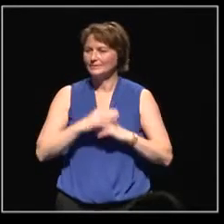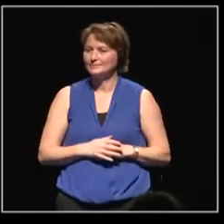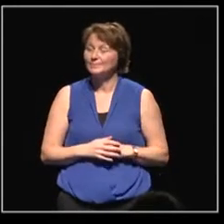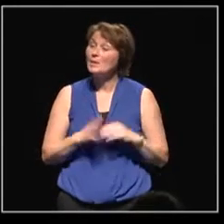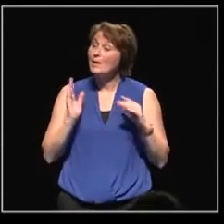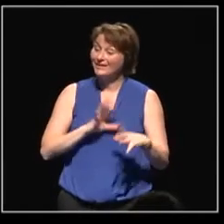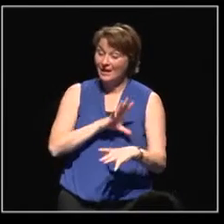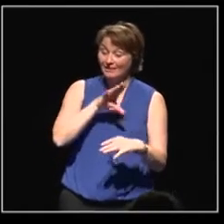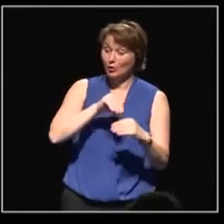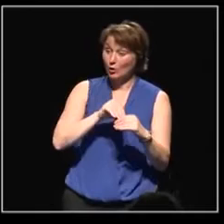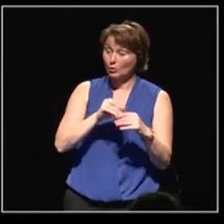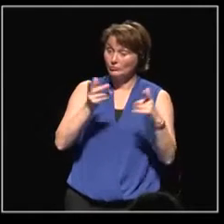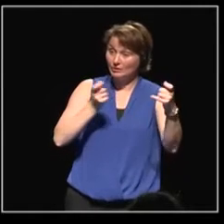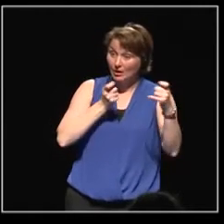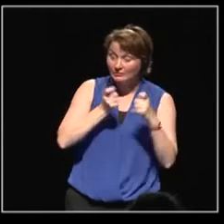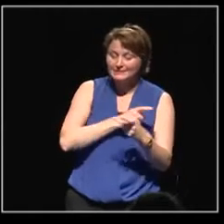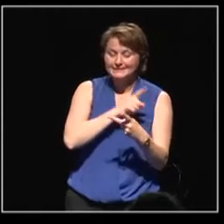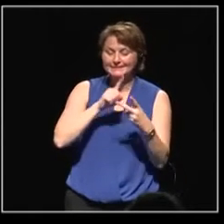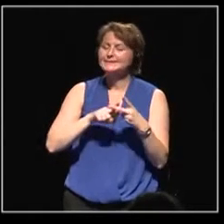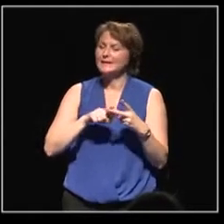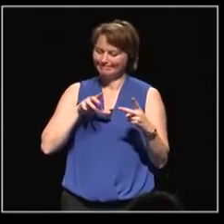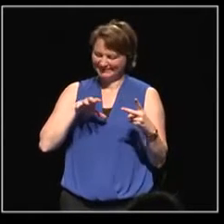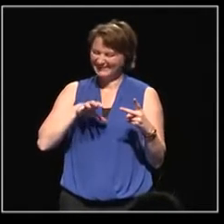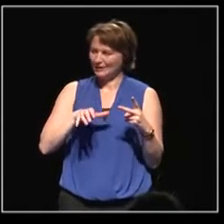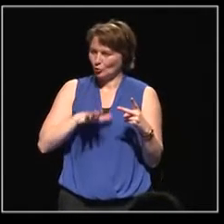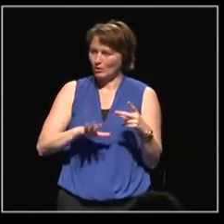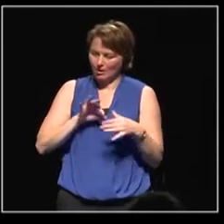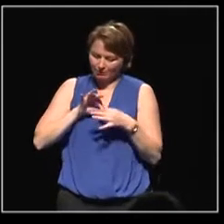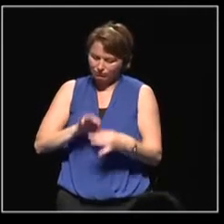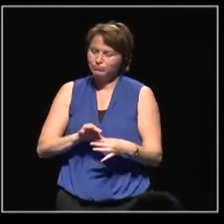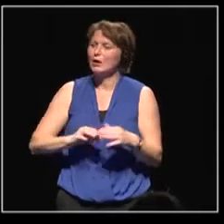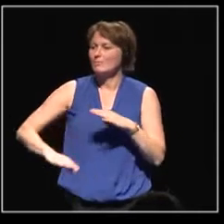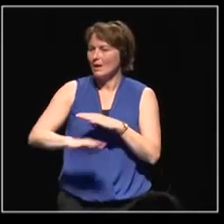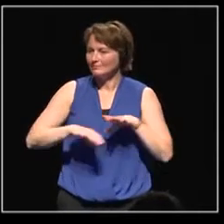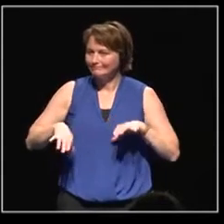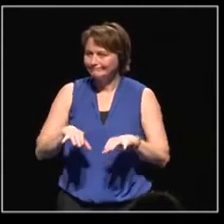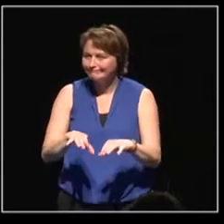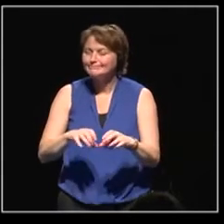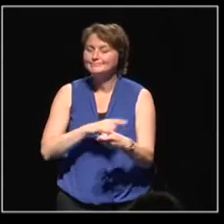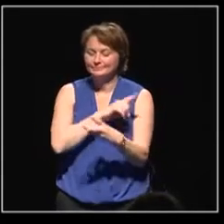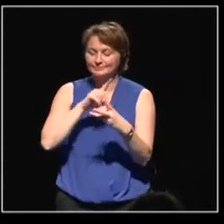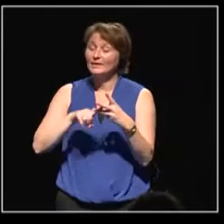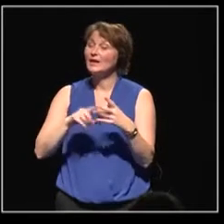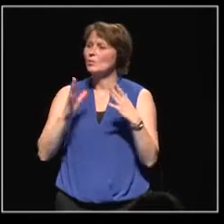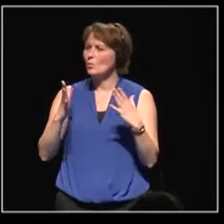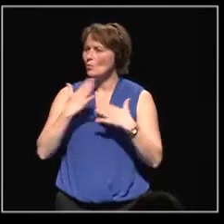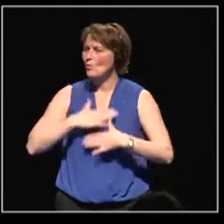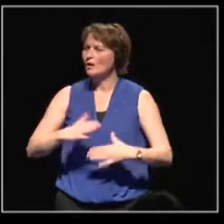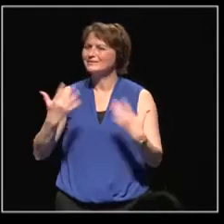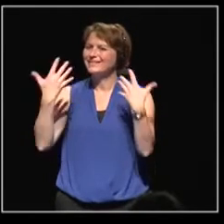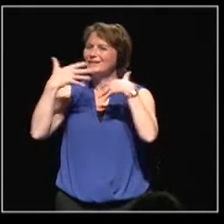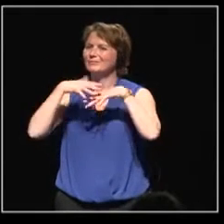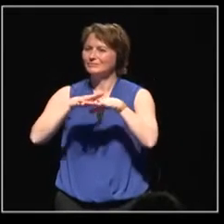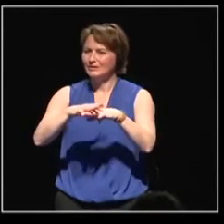territorial-based activities, as well as implementation of public